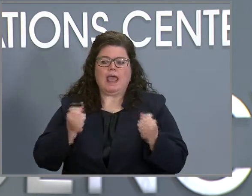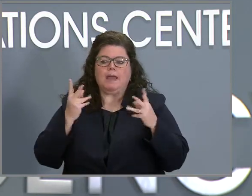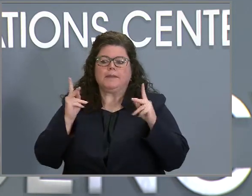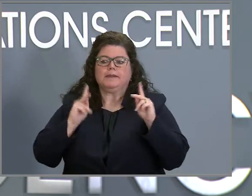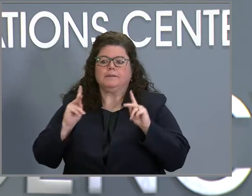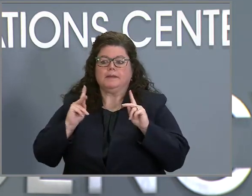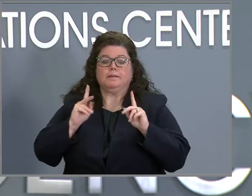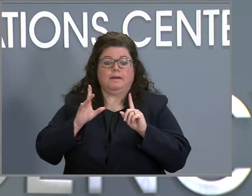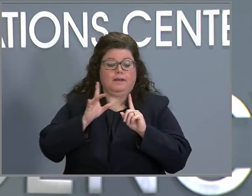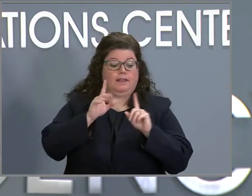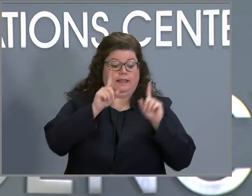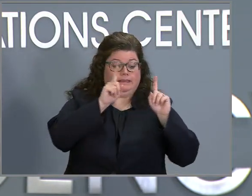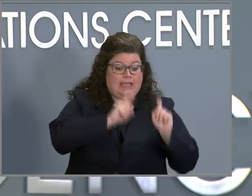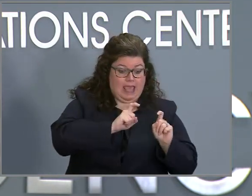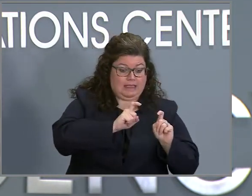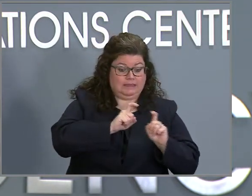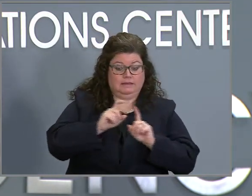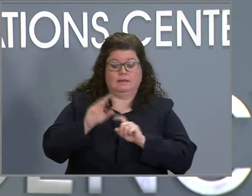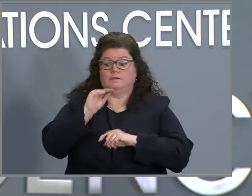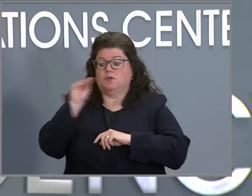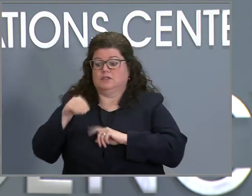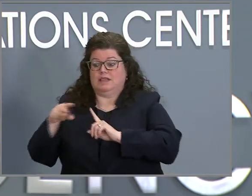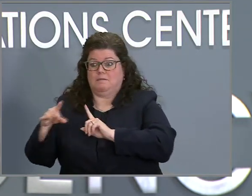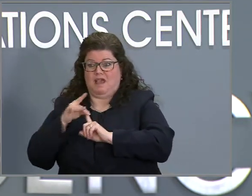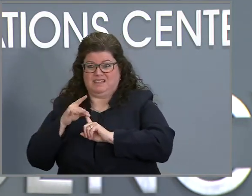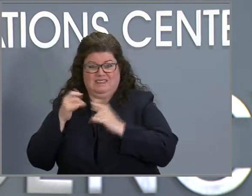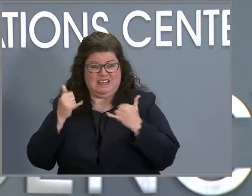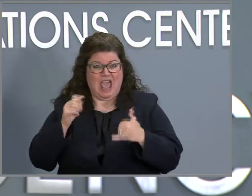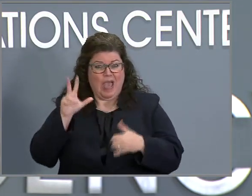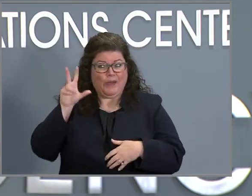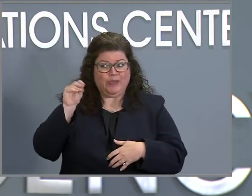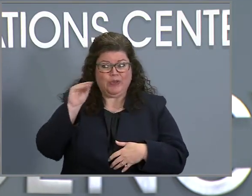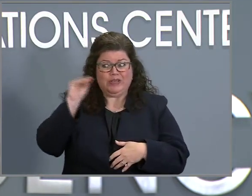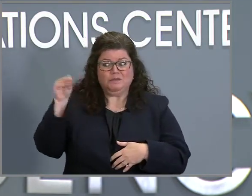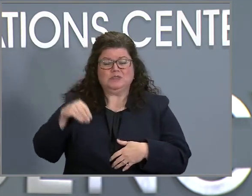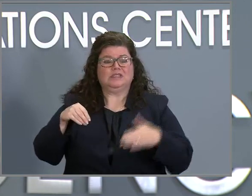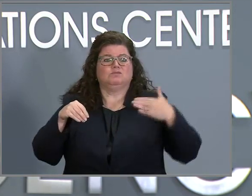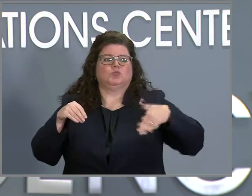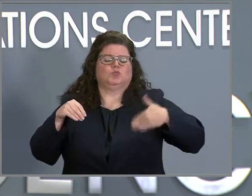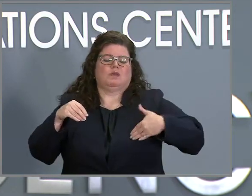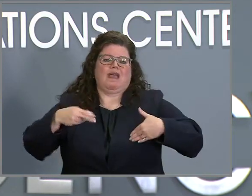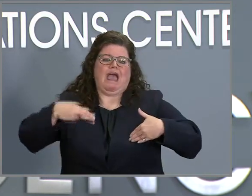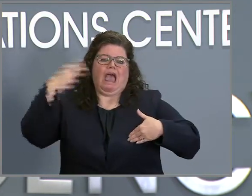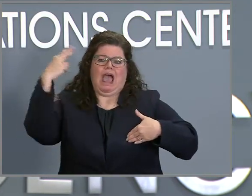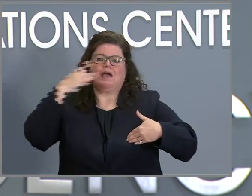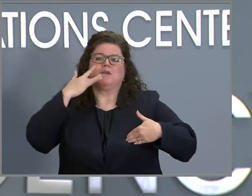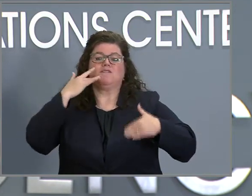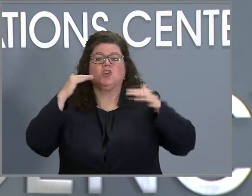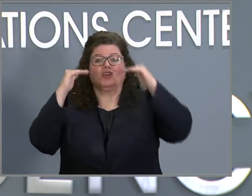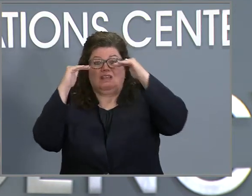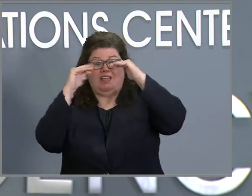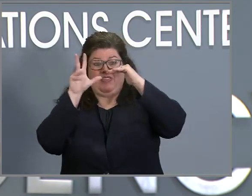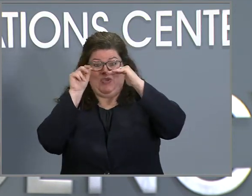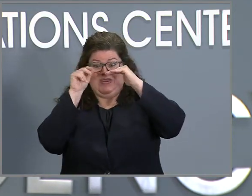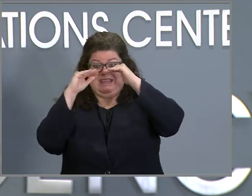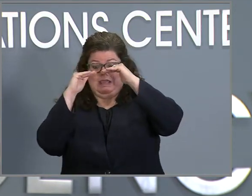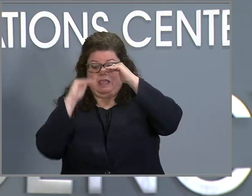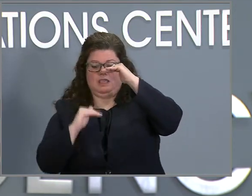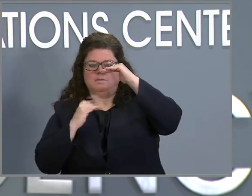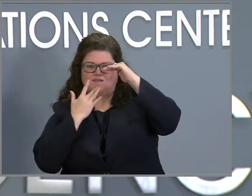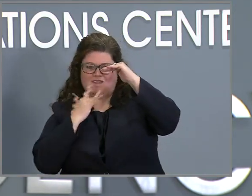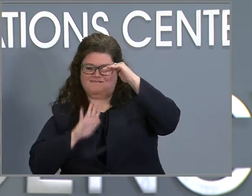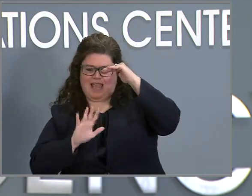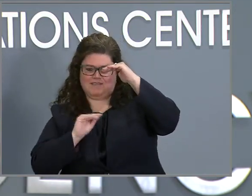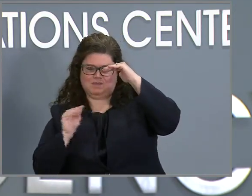particularly when it is high as it is now, almost 30%. Uh, you know, we want it around 5%. One of the things